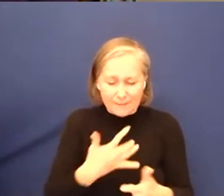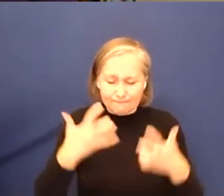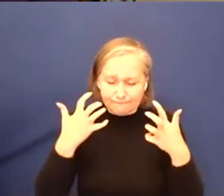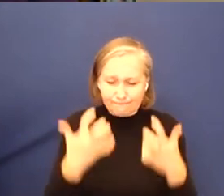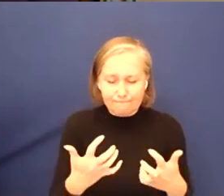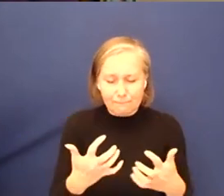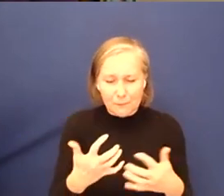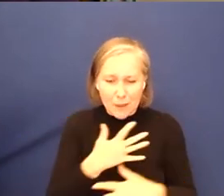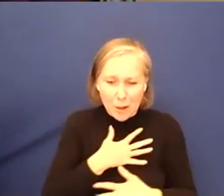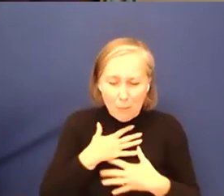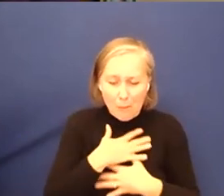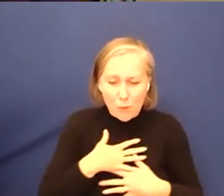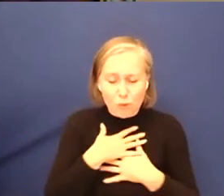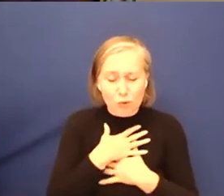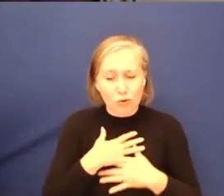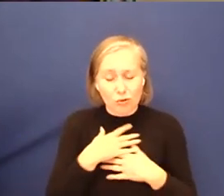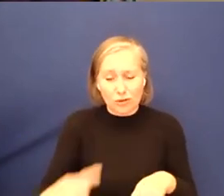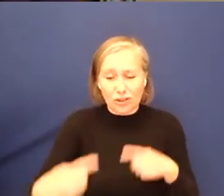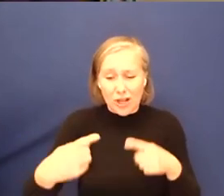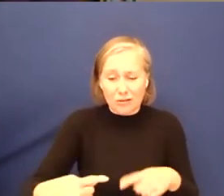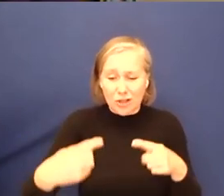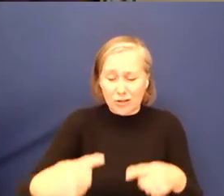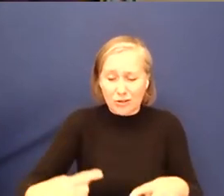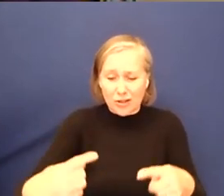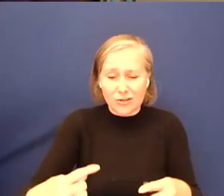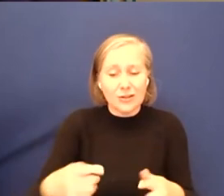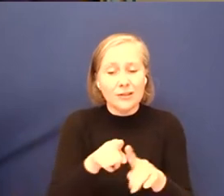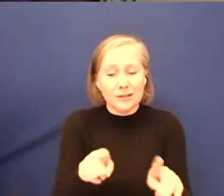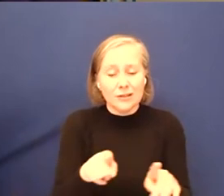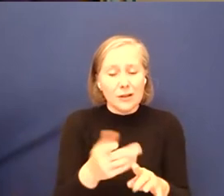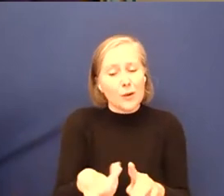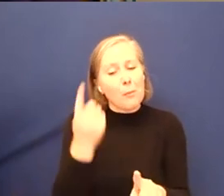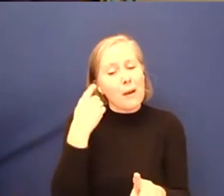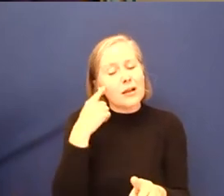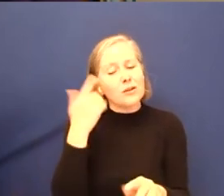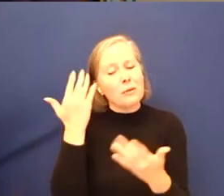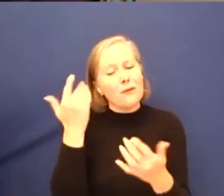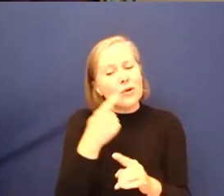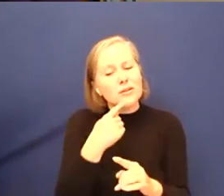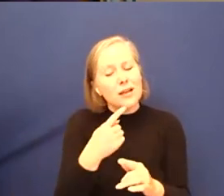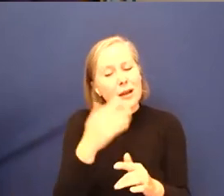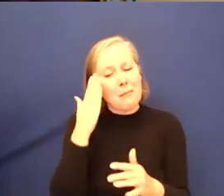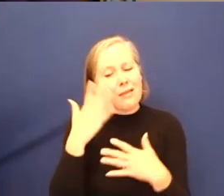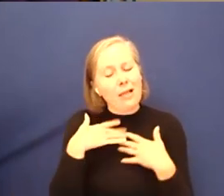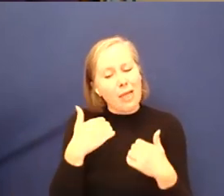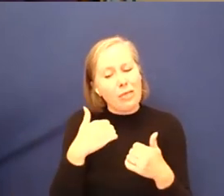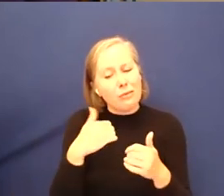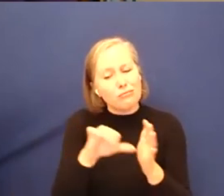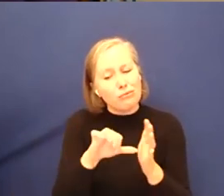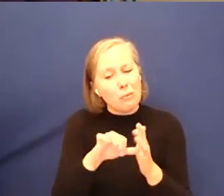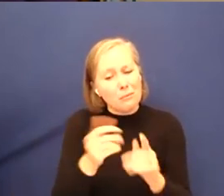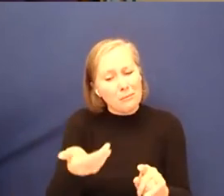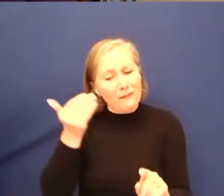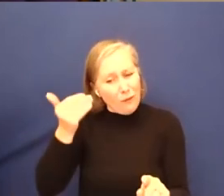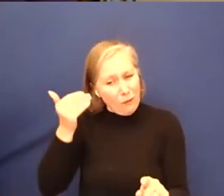more emotionally challenging. And I think that goes back to some of the mental health burdens that disabled people face, because there is